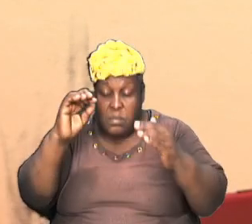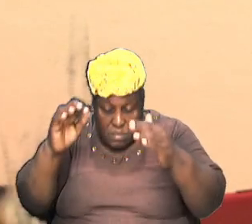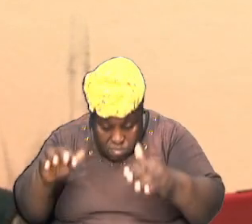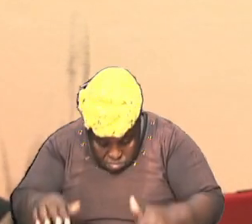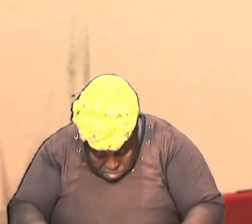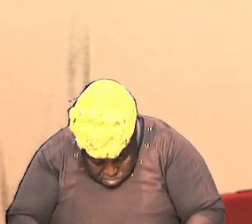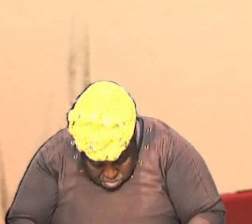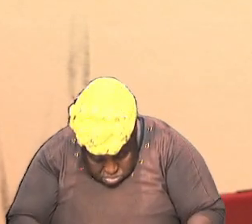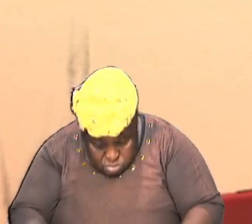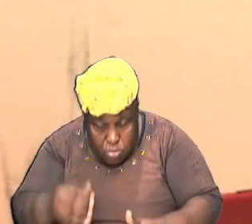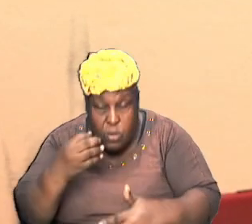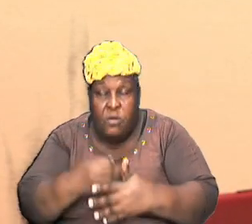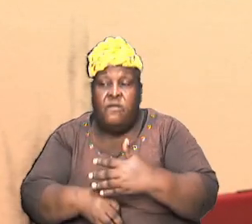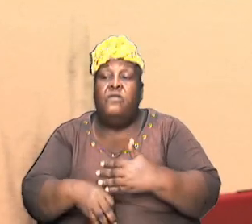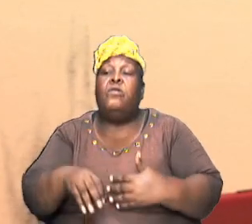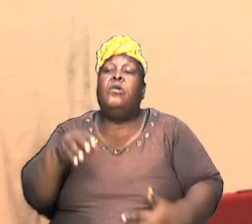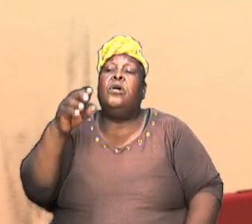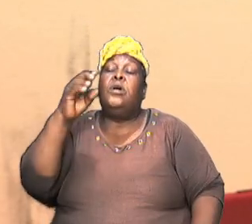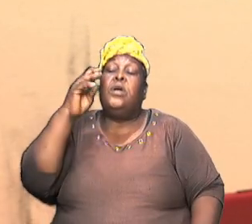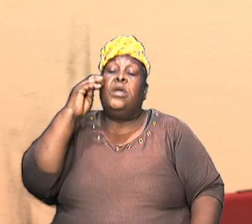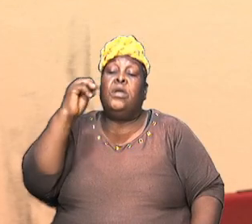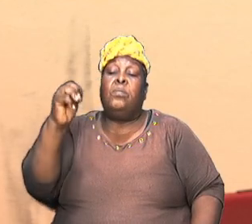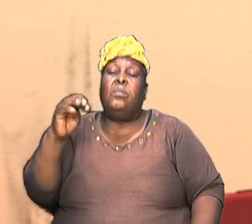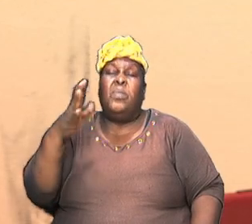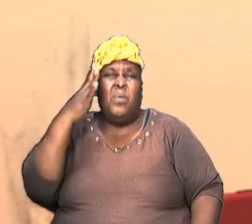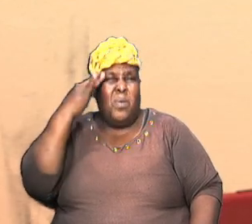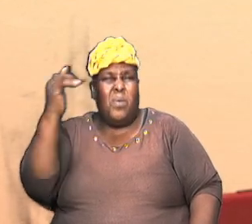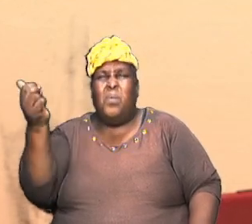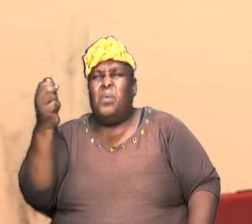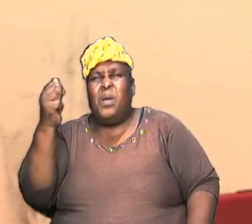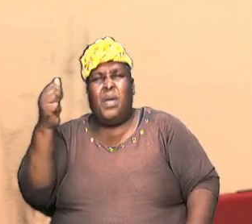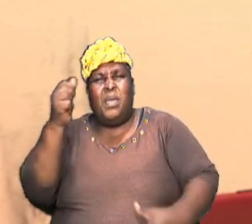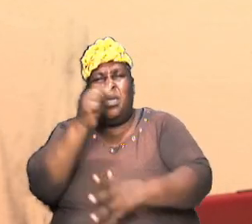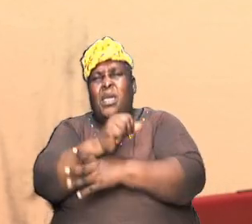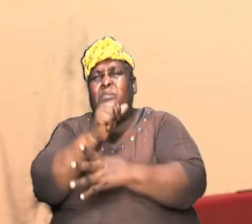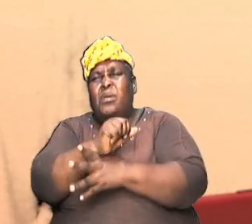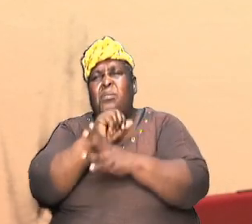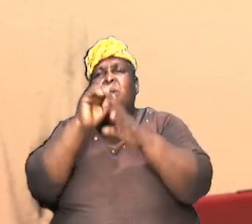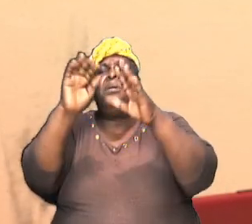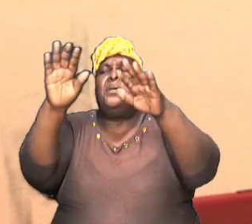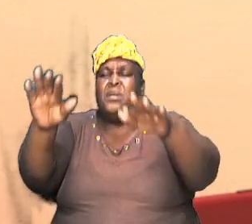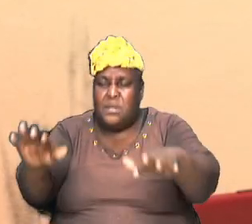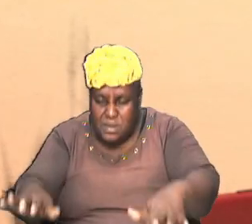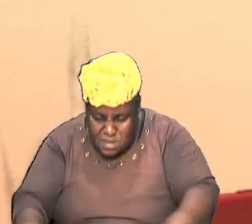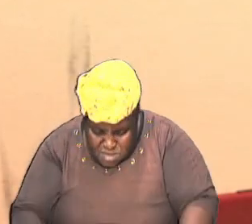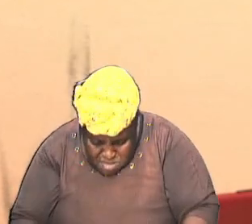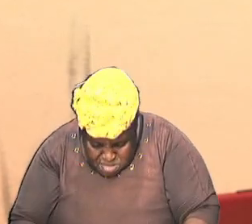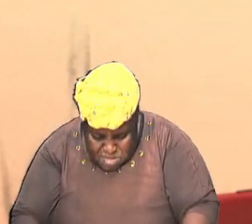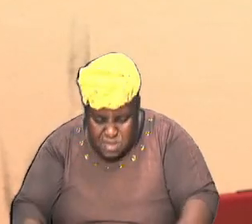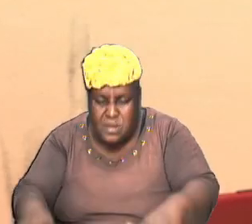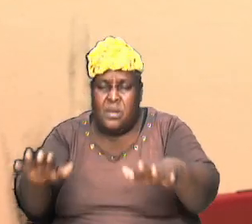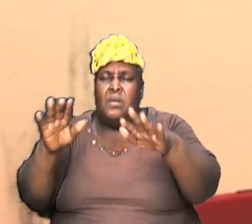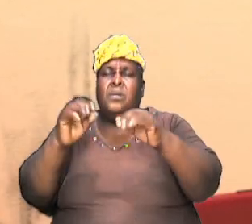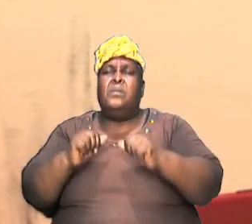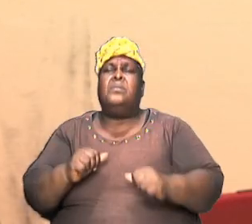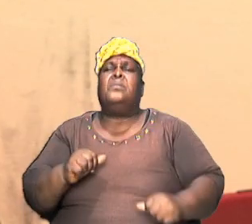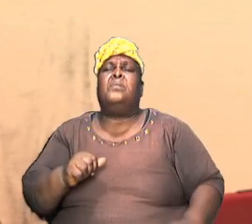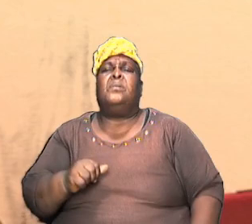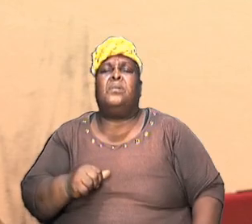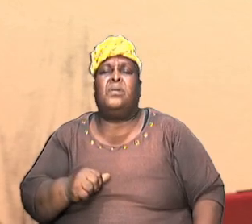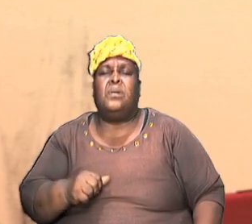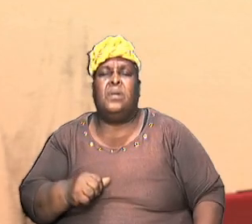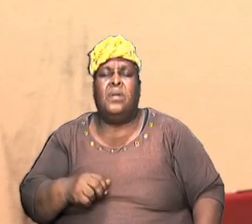might be saying why Abraham just bowed to the man so why Abraham did the man tell him to bow or was that his